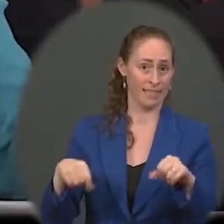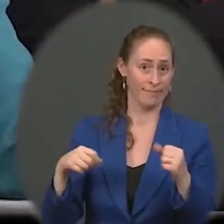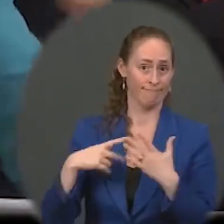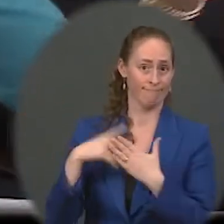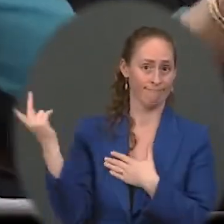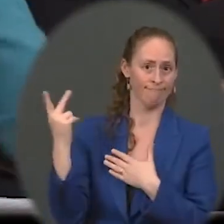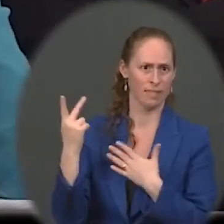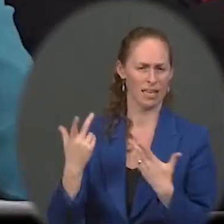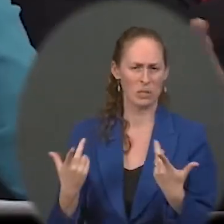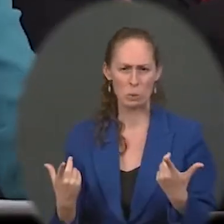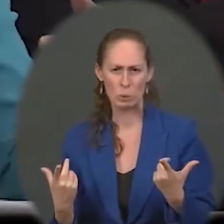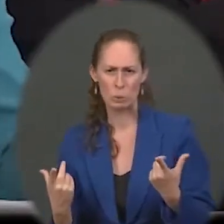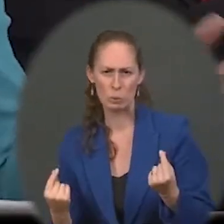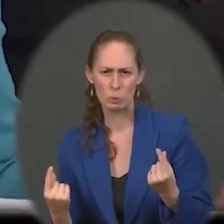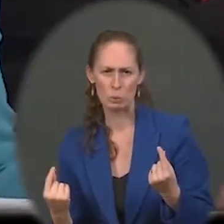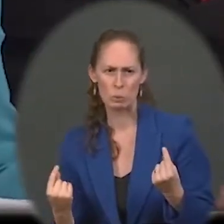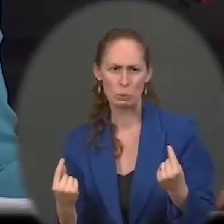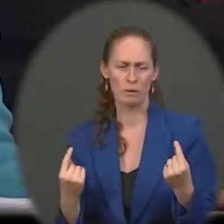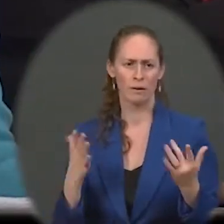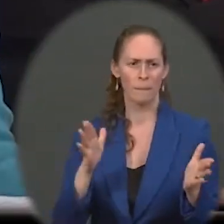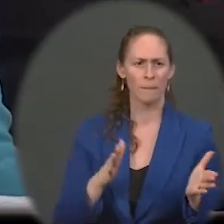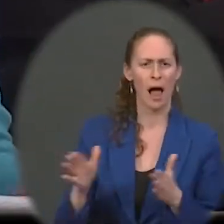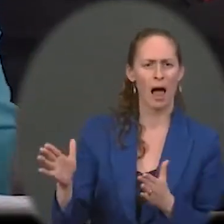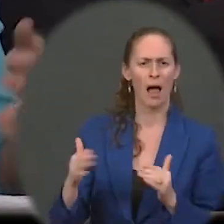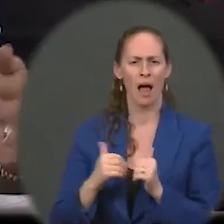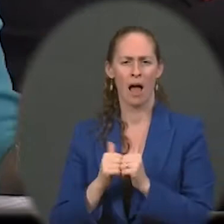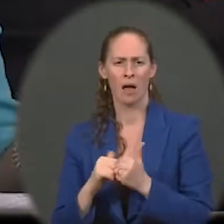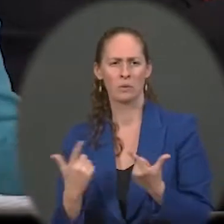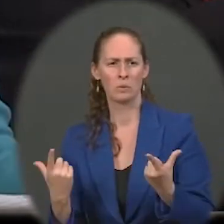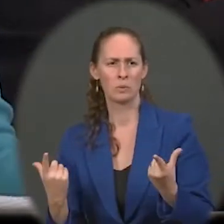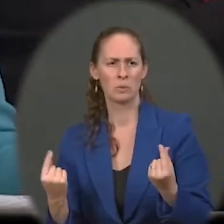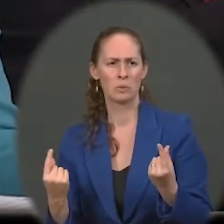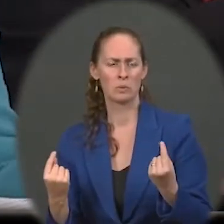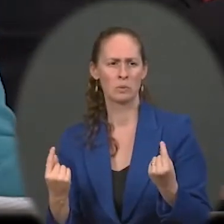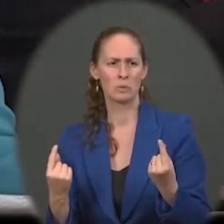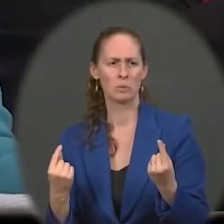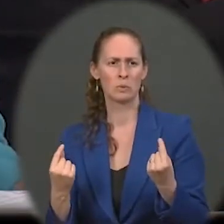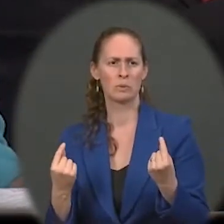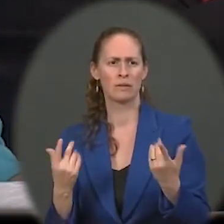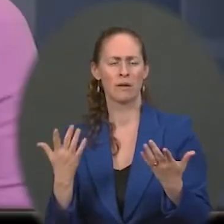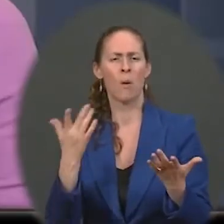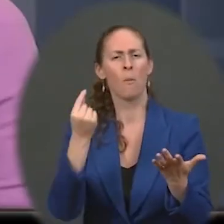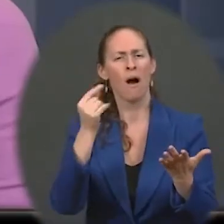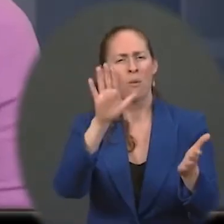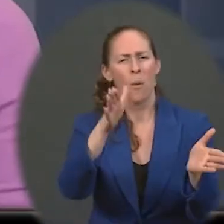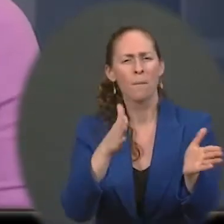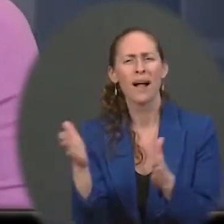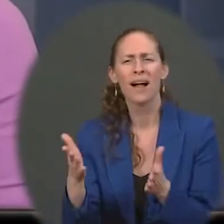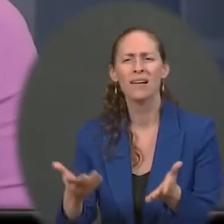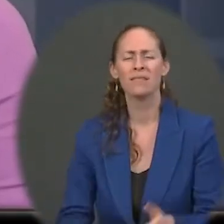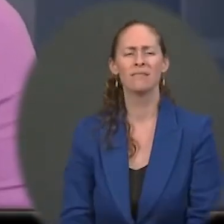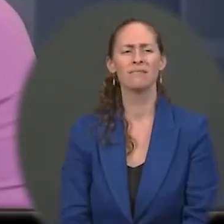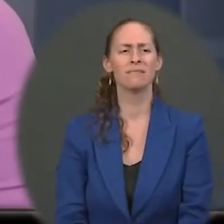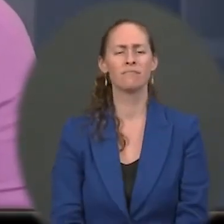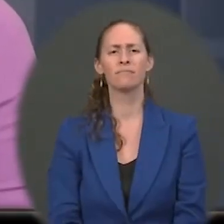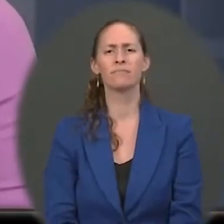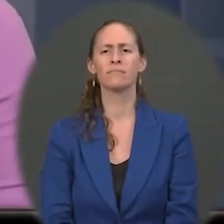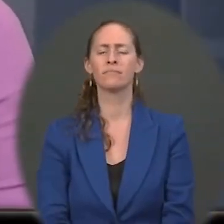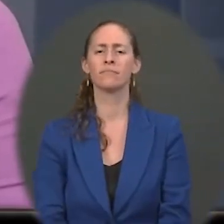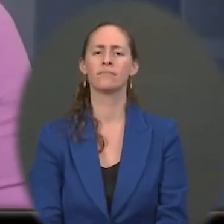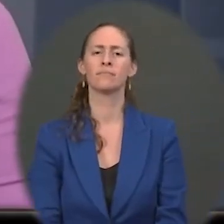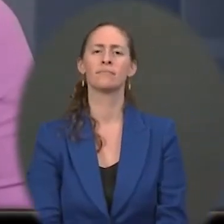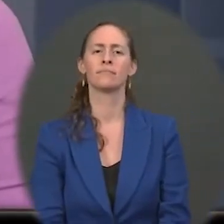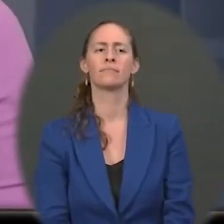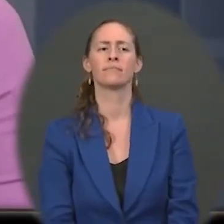that includes steps that are not approved by Congress, what they are to get there. So the report